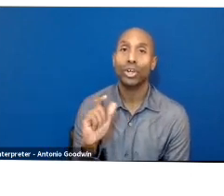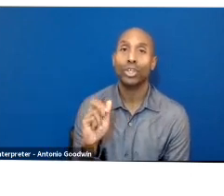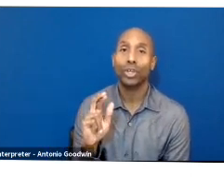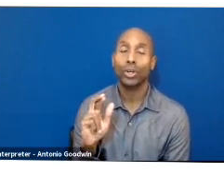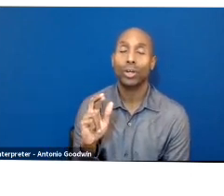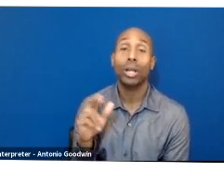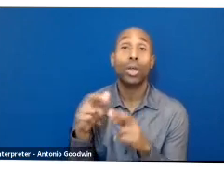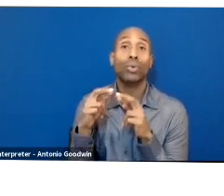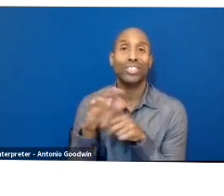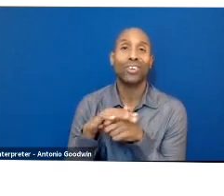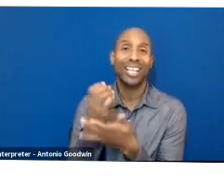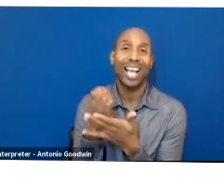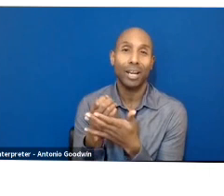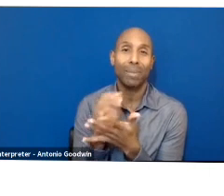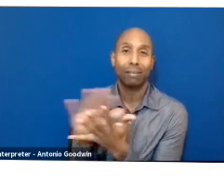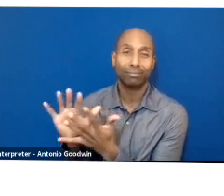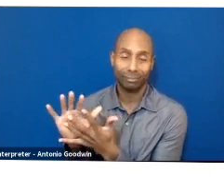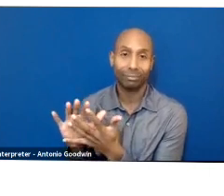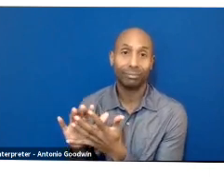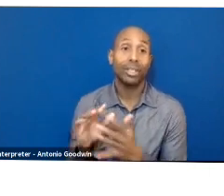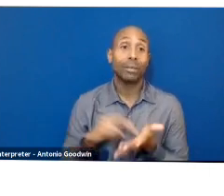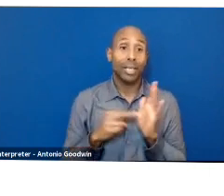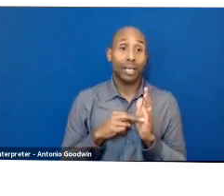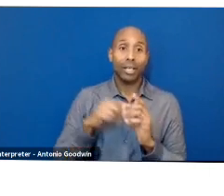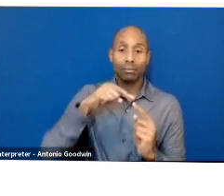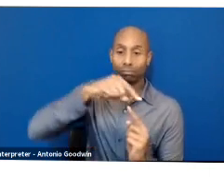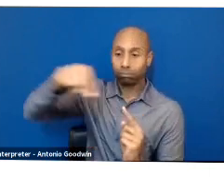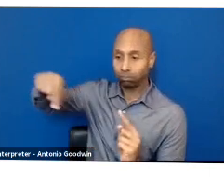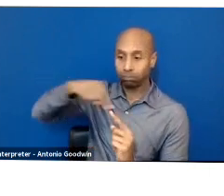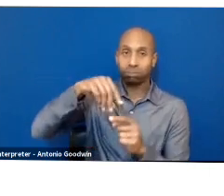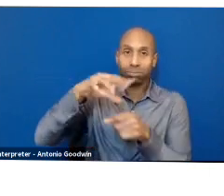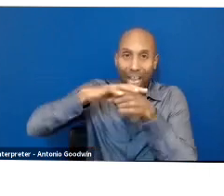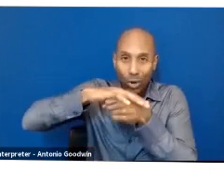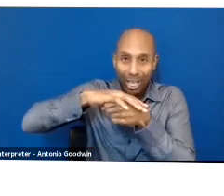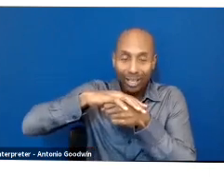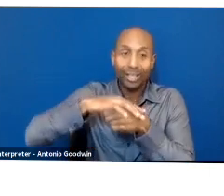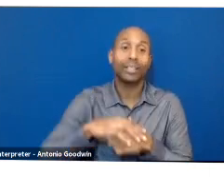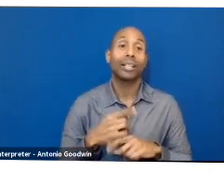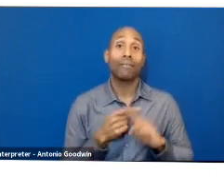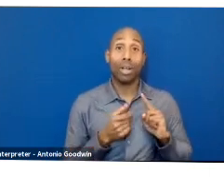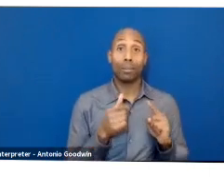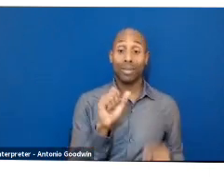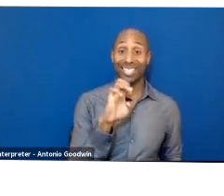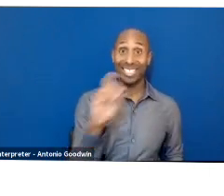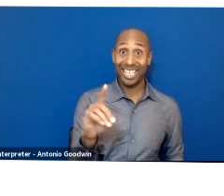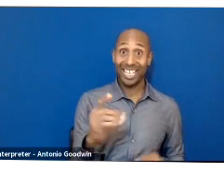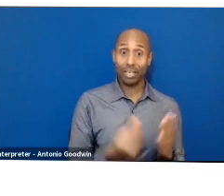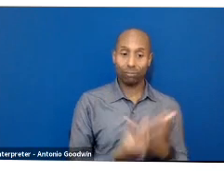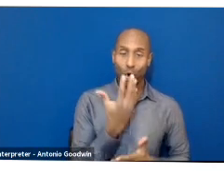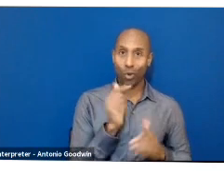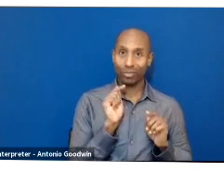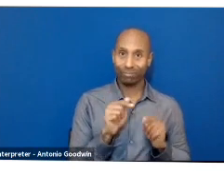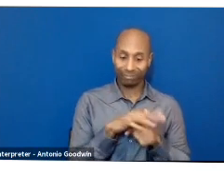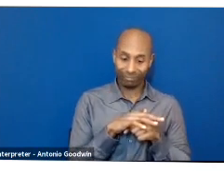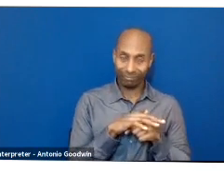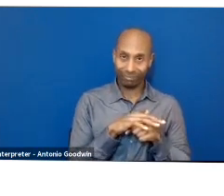seed to when it reaches our skin. Okay, so in order for it to be regenerative and sustainable at every